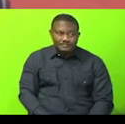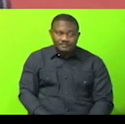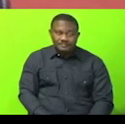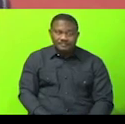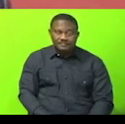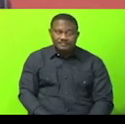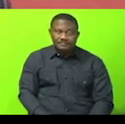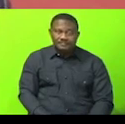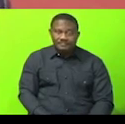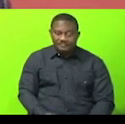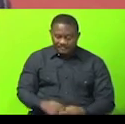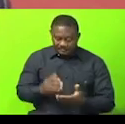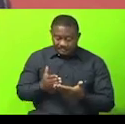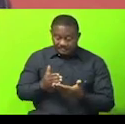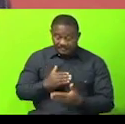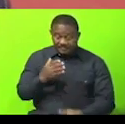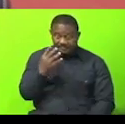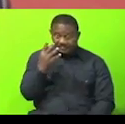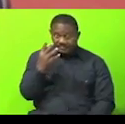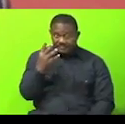Page 4.